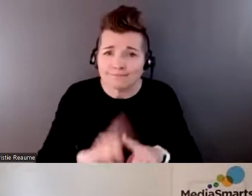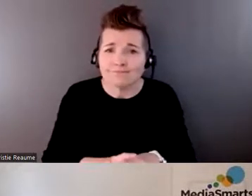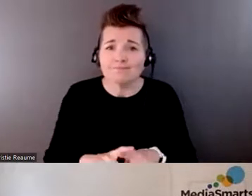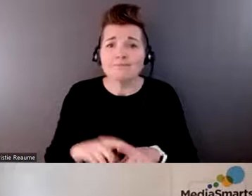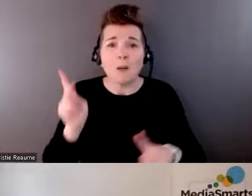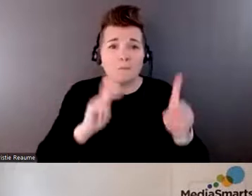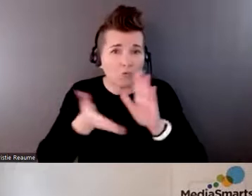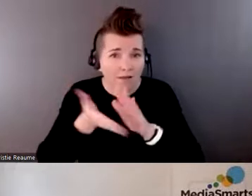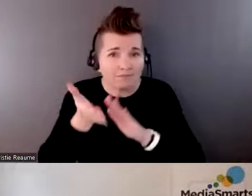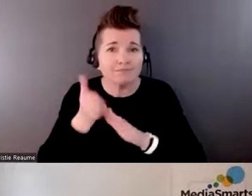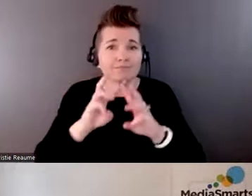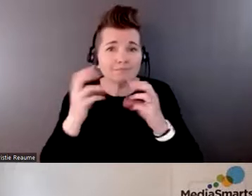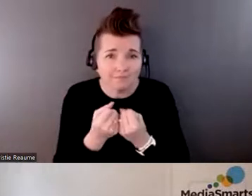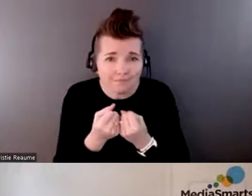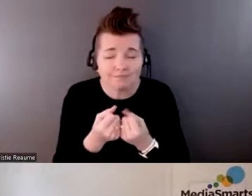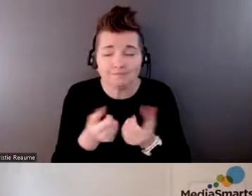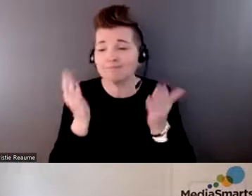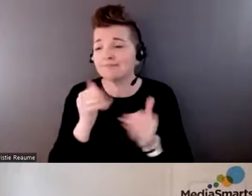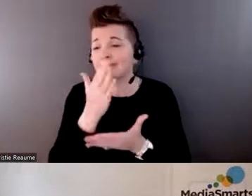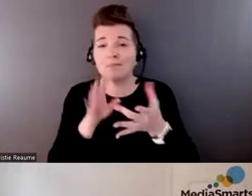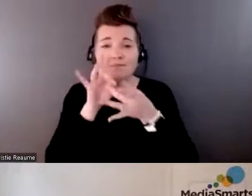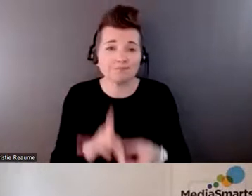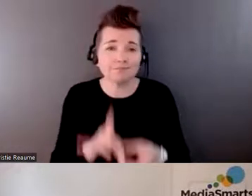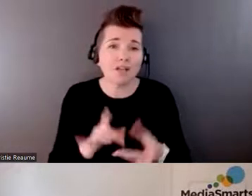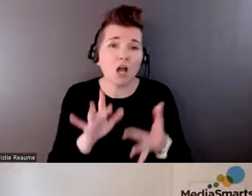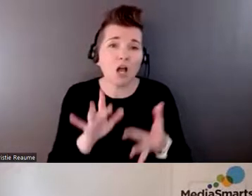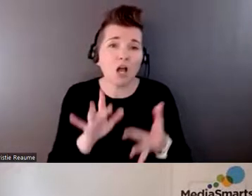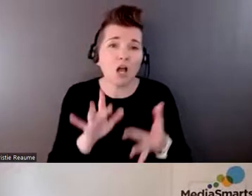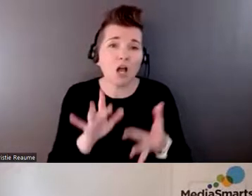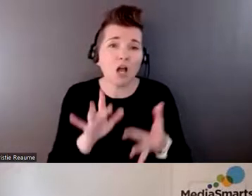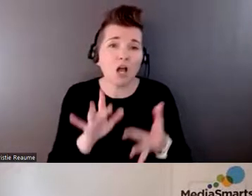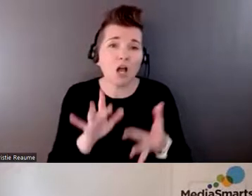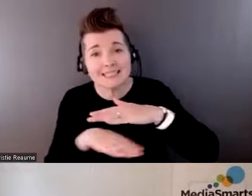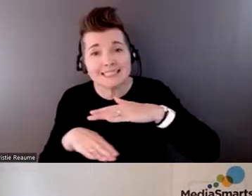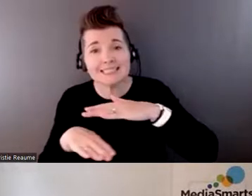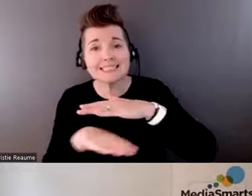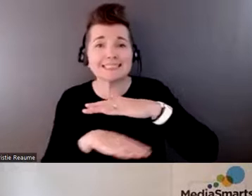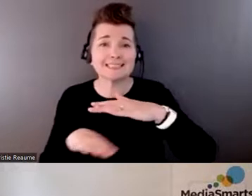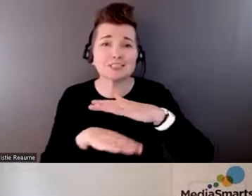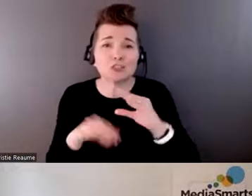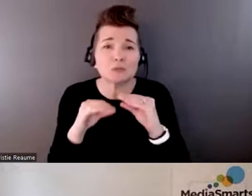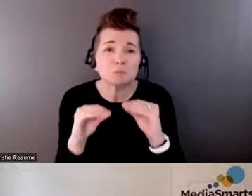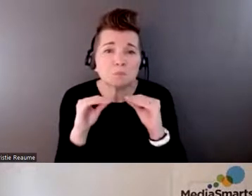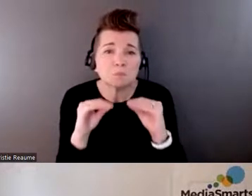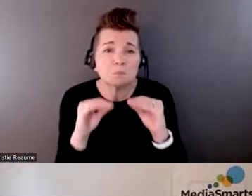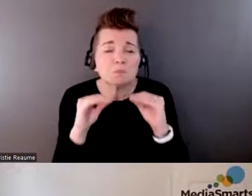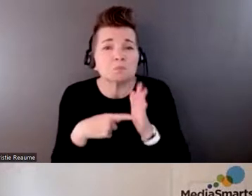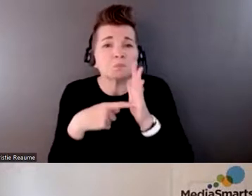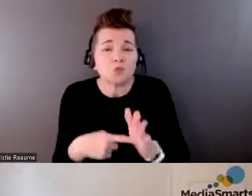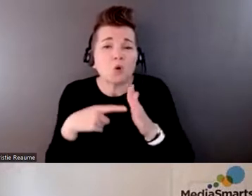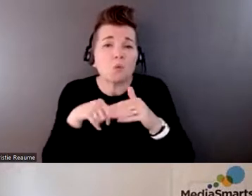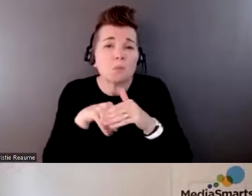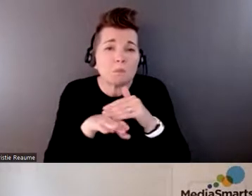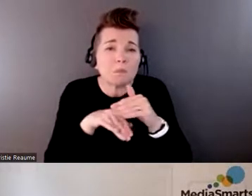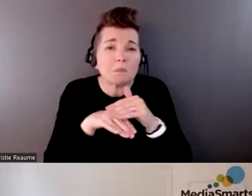there's a couple around online basics. So that's things like how to feel more confident with getting online, and accessing things like apps, and